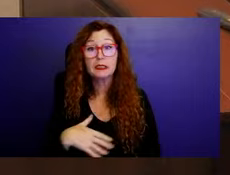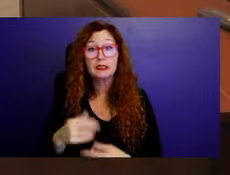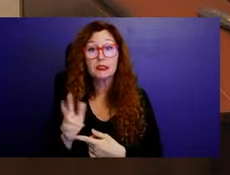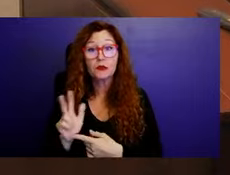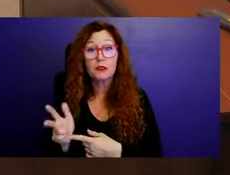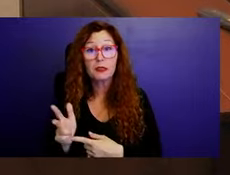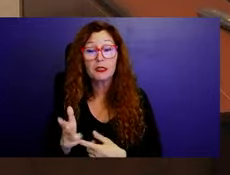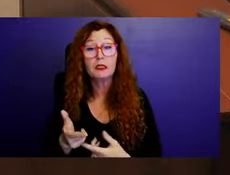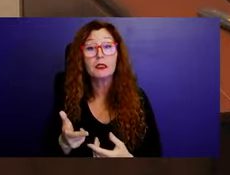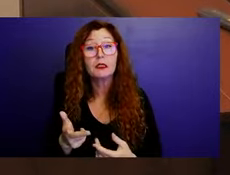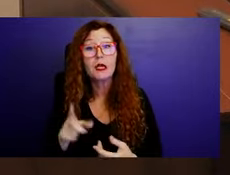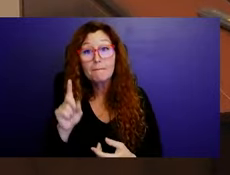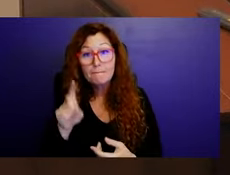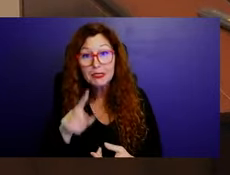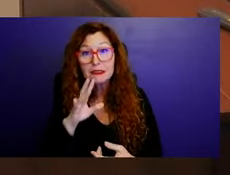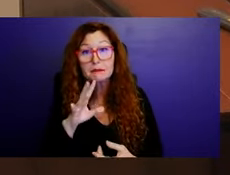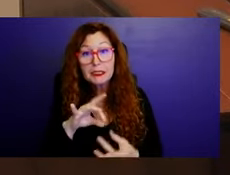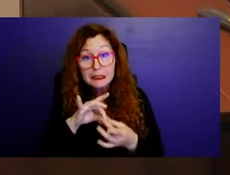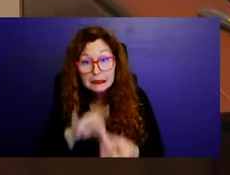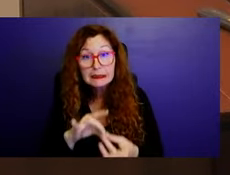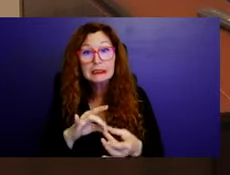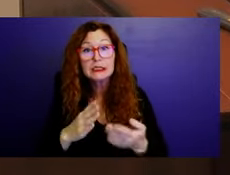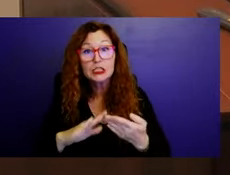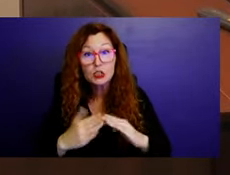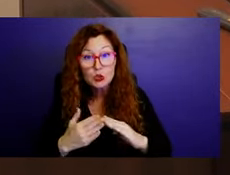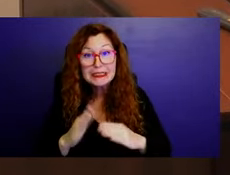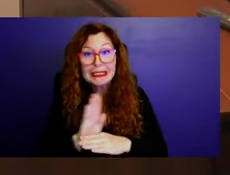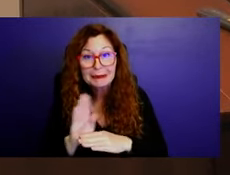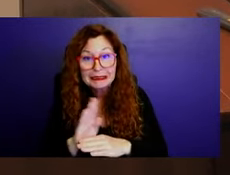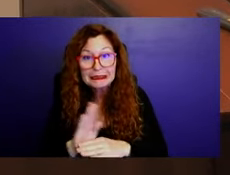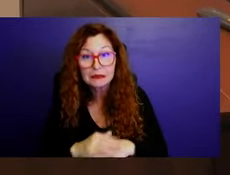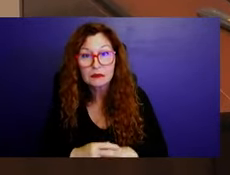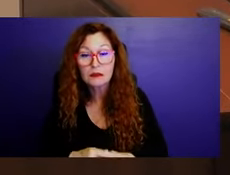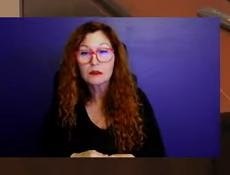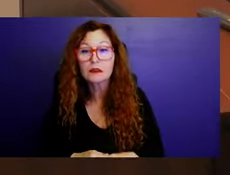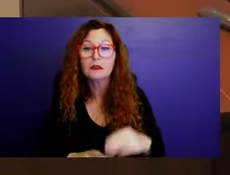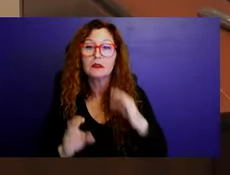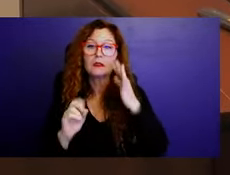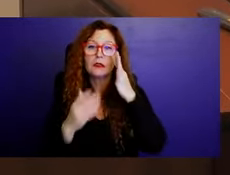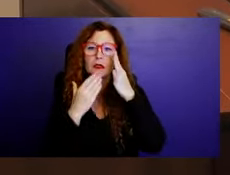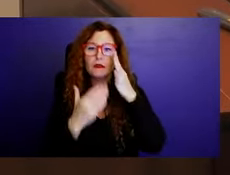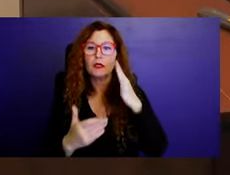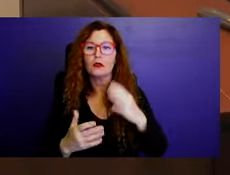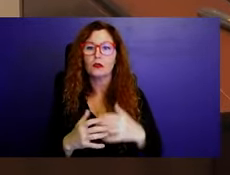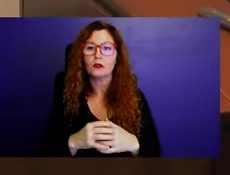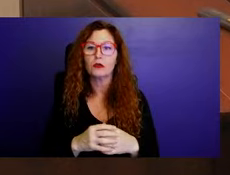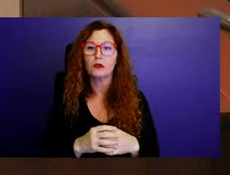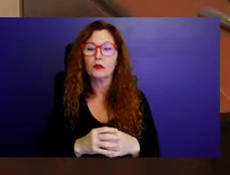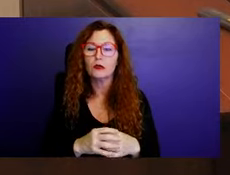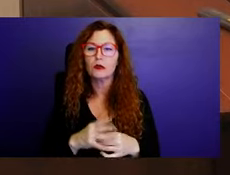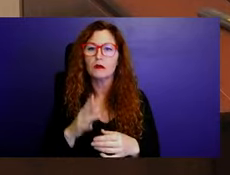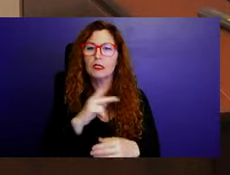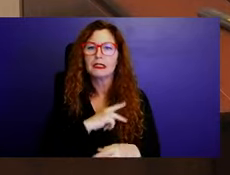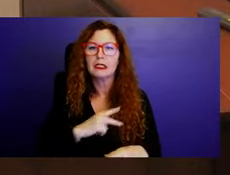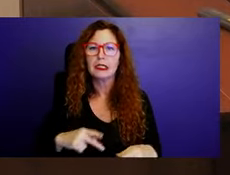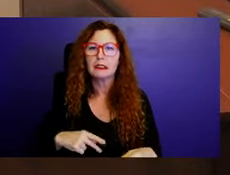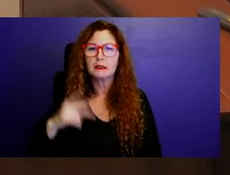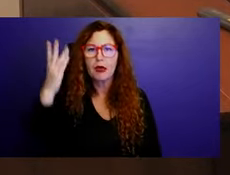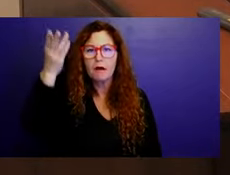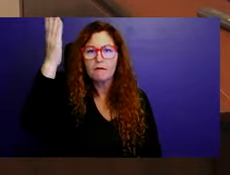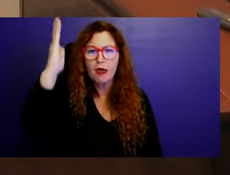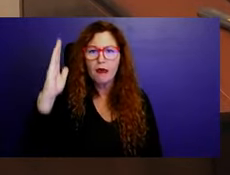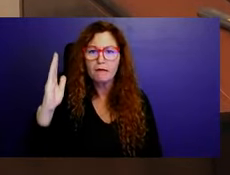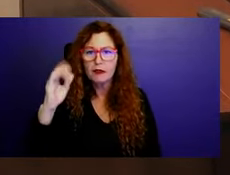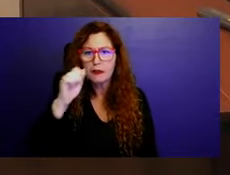it to city business, ma'am. Yeah. Thank you, sir. Blessed are poor in spirit for there is the kingdom of heaven. Blessed are they mourn